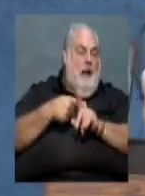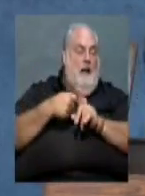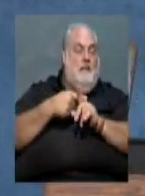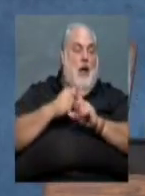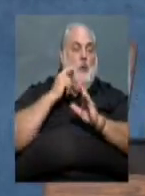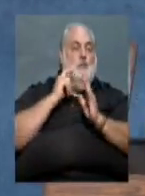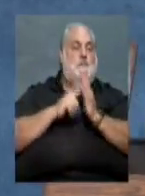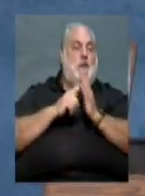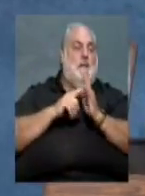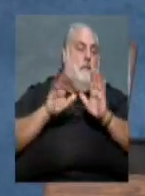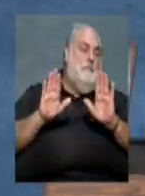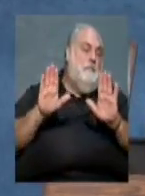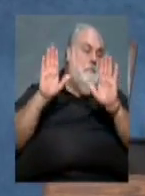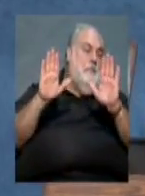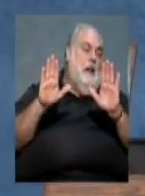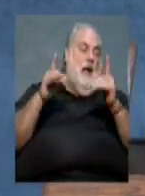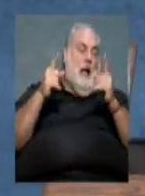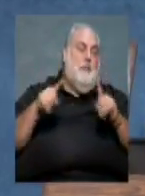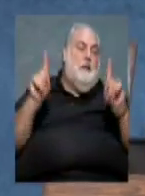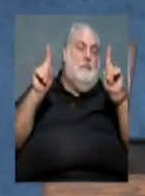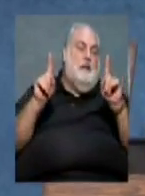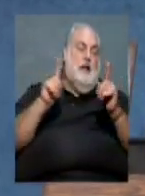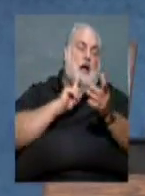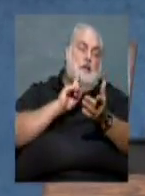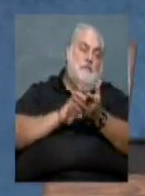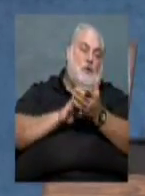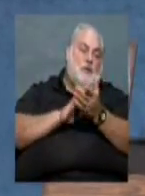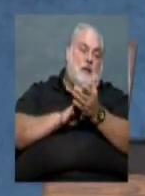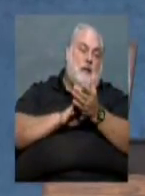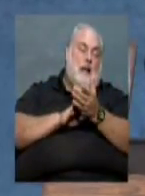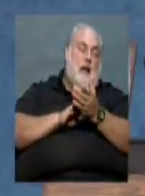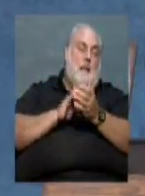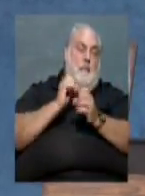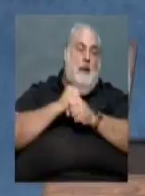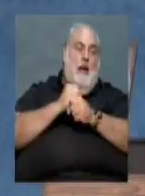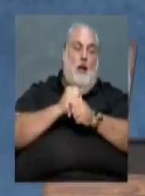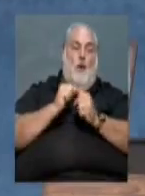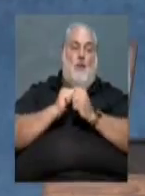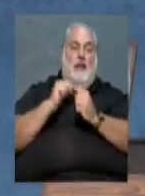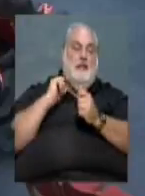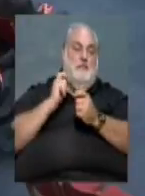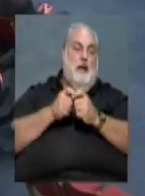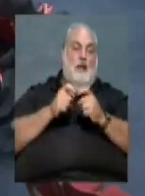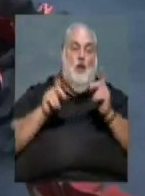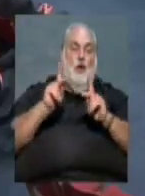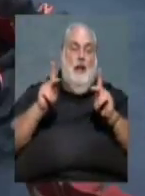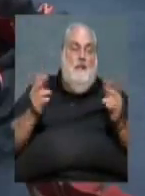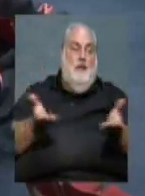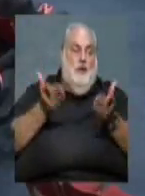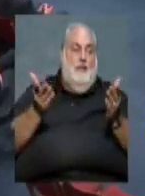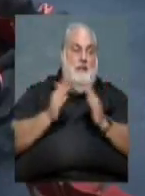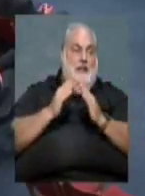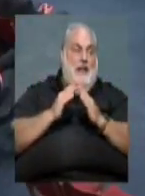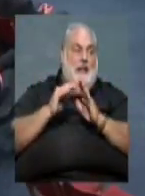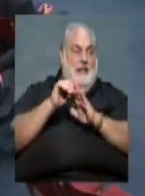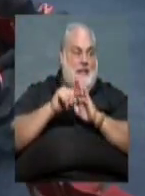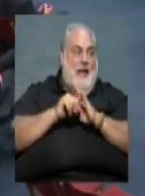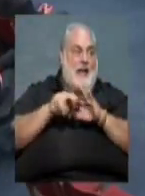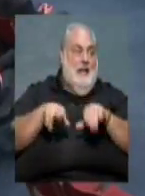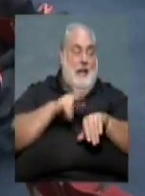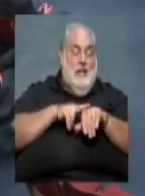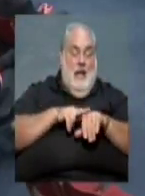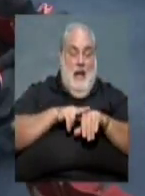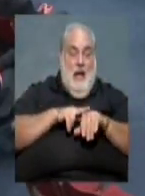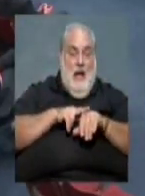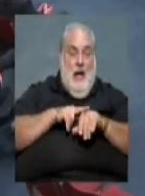accomplishments and contributions made by the Hispanics who live in our city, state, and nation. And I